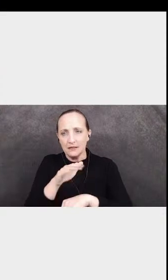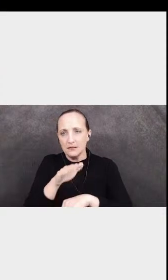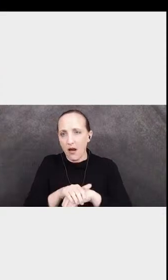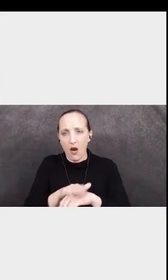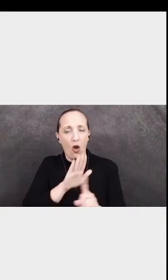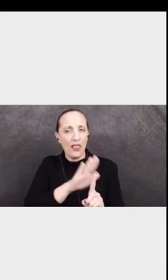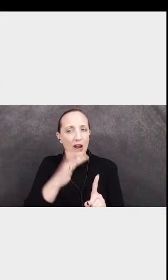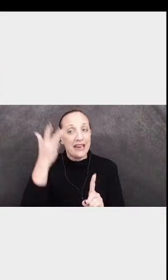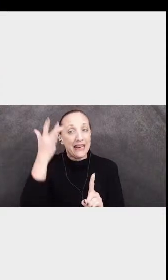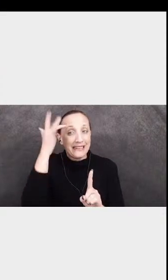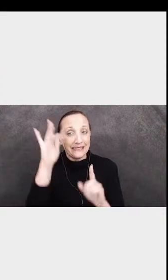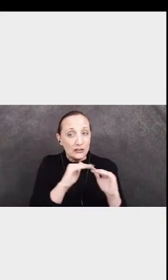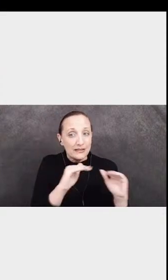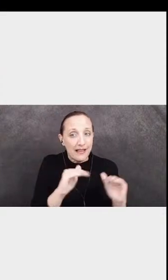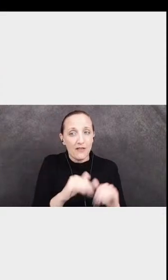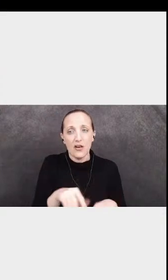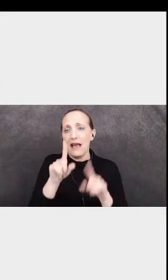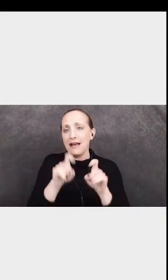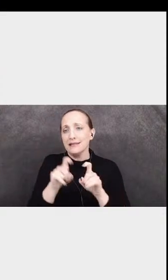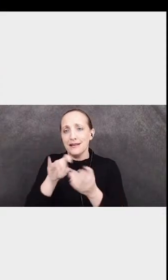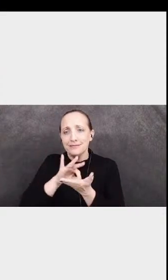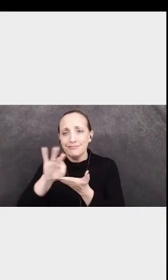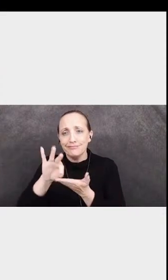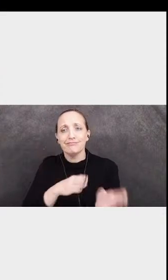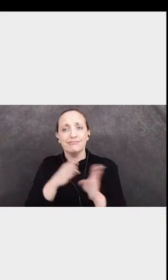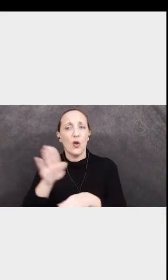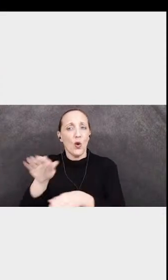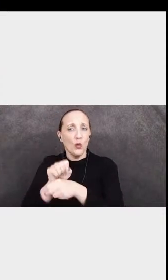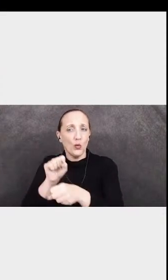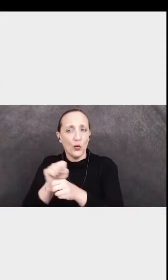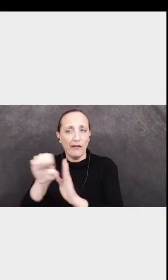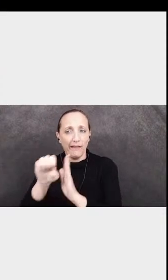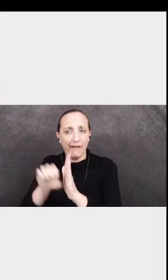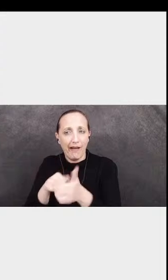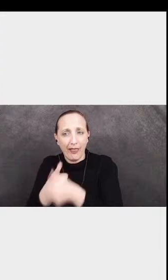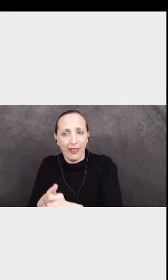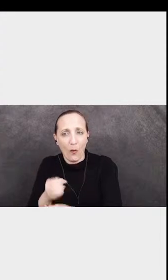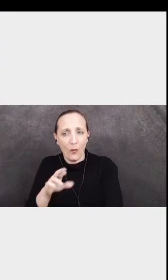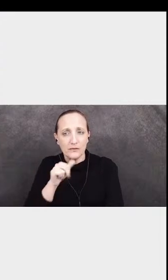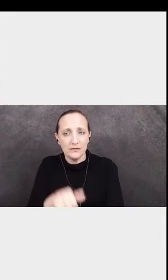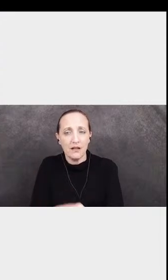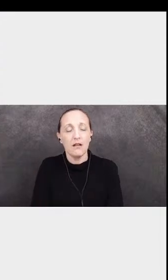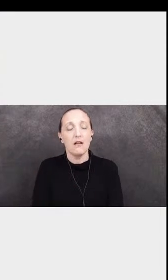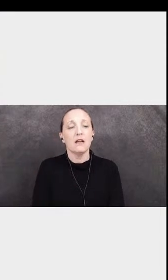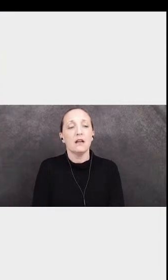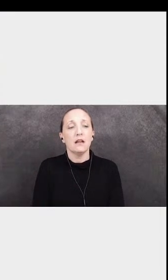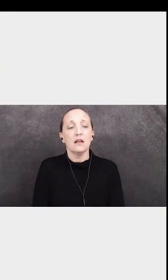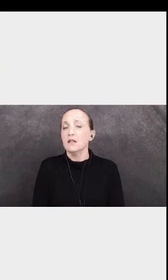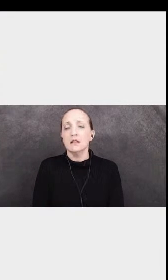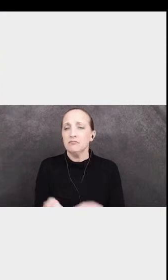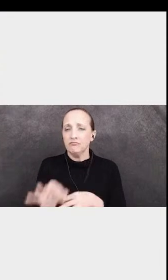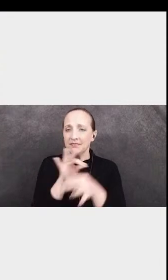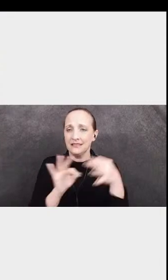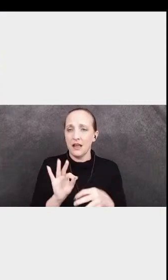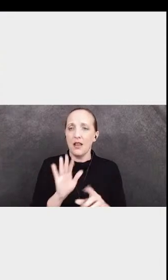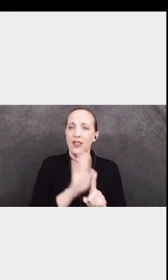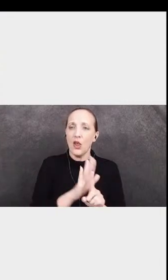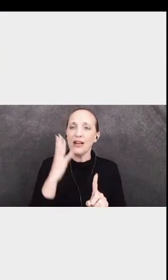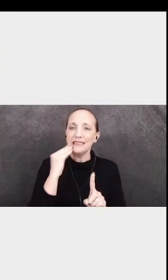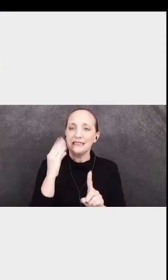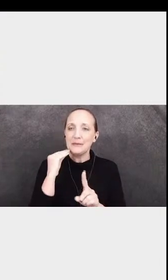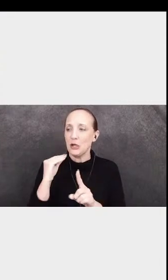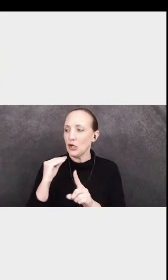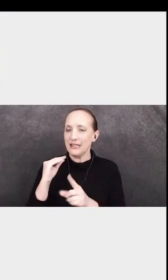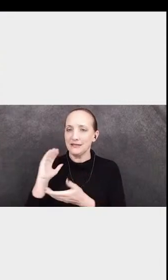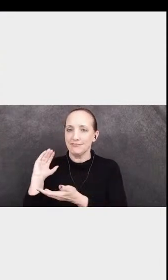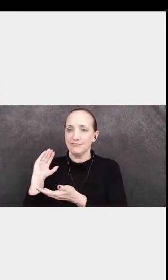know, their intelligence, their aptitude, their work ethic. But the experiences that they bring with them to the table,